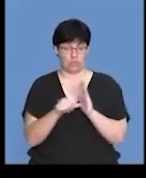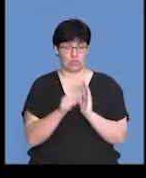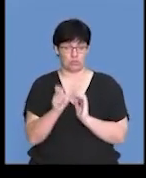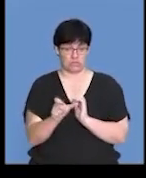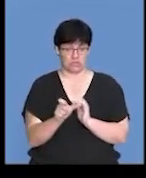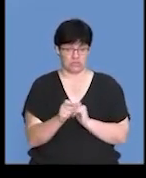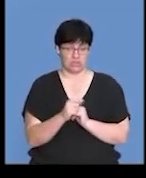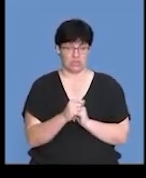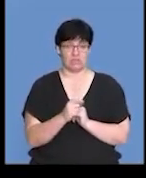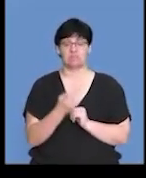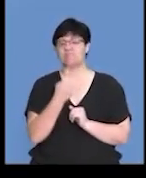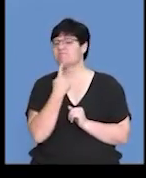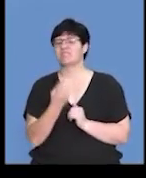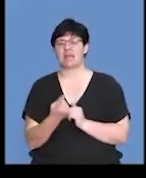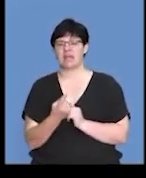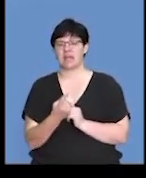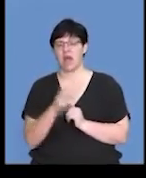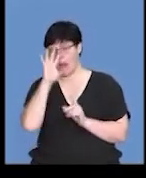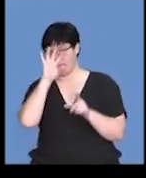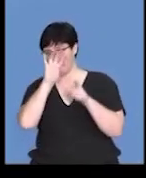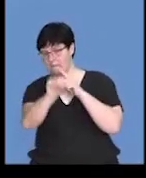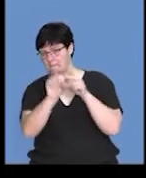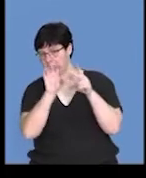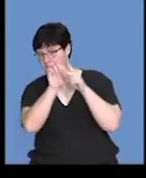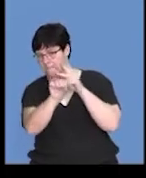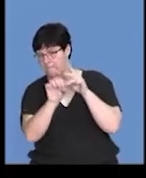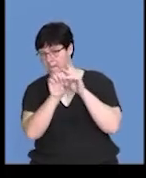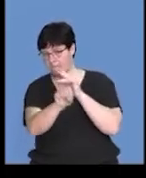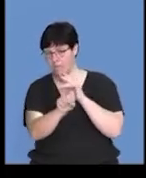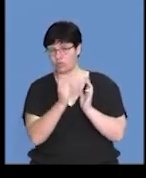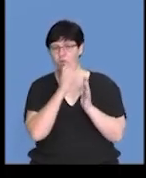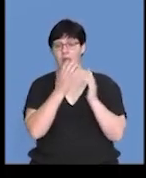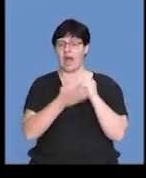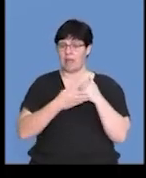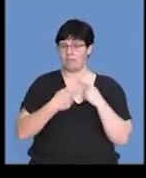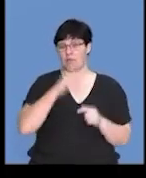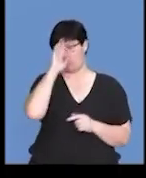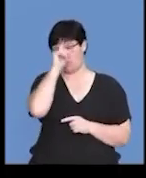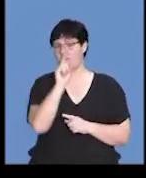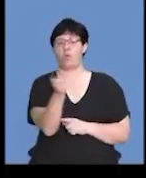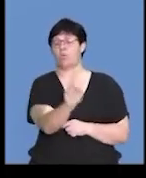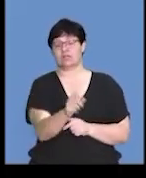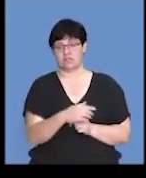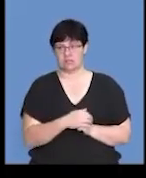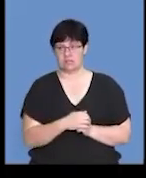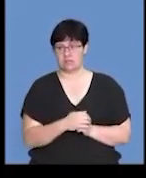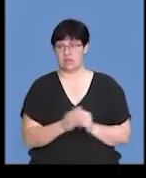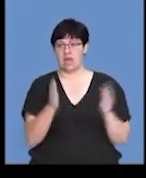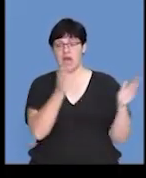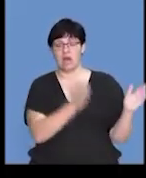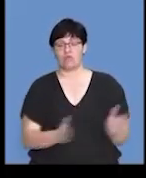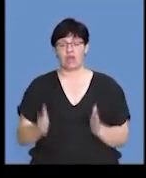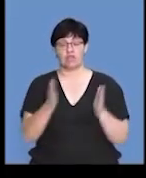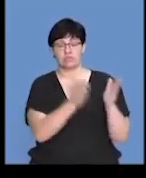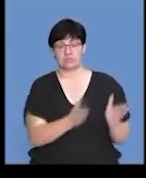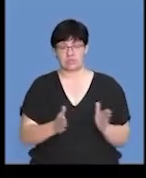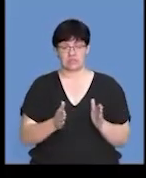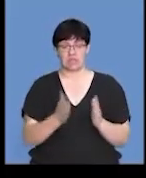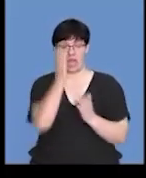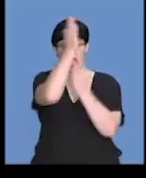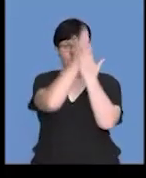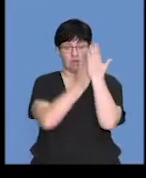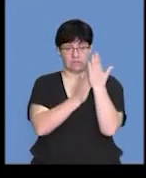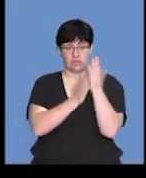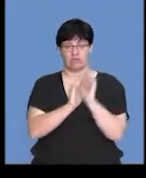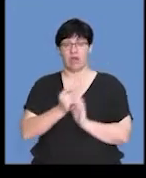often use as what we call recognition signals to help me remember what is it. Arrangement at the equator, so that should give you